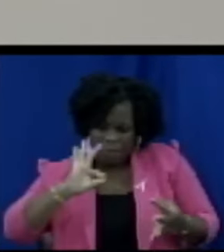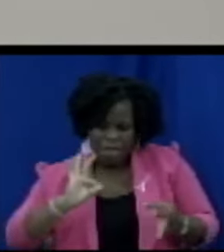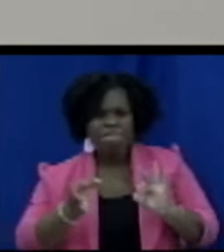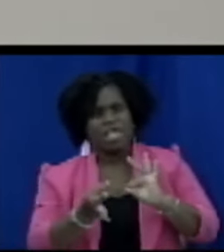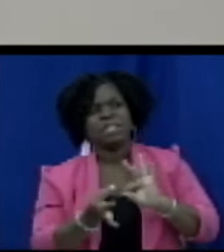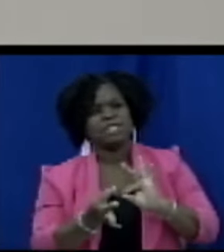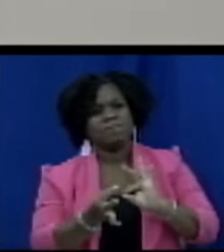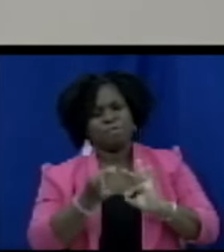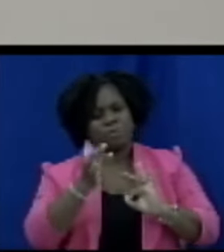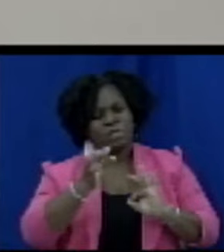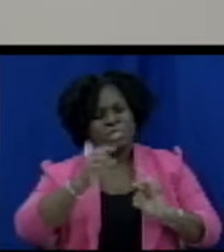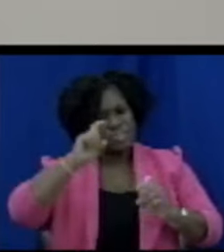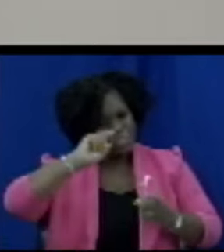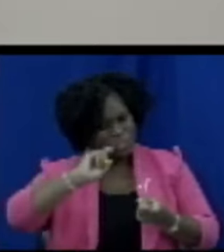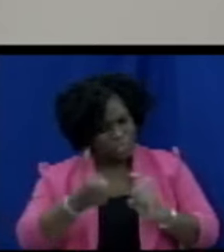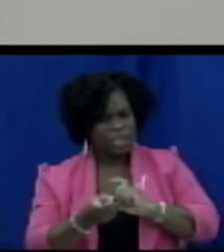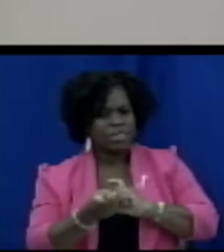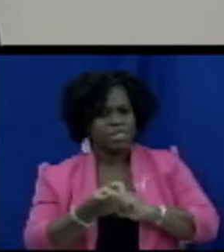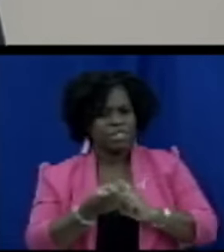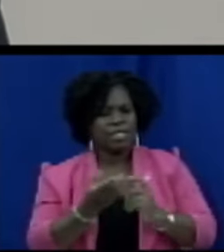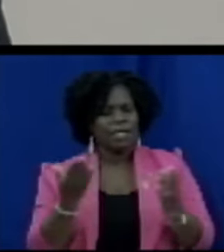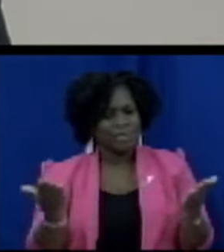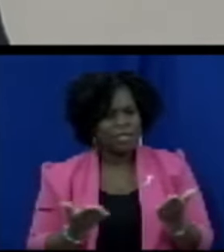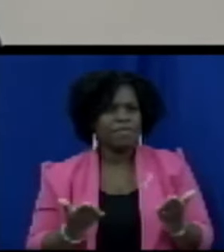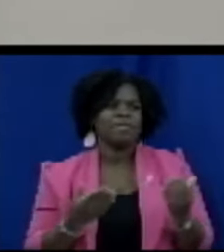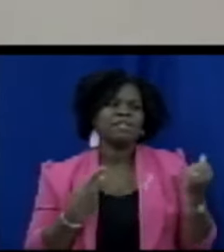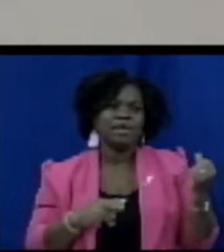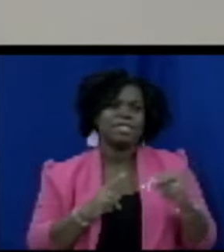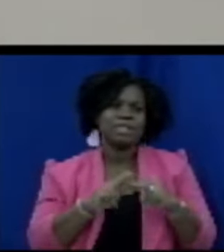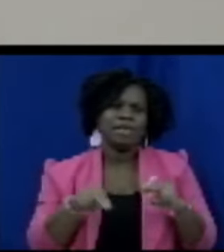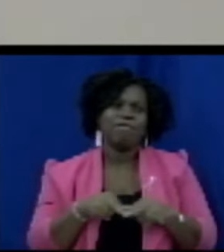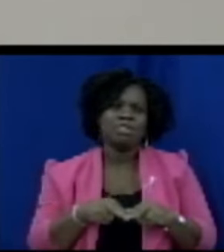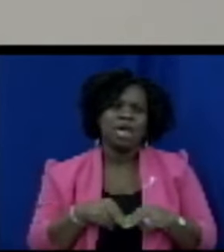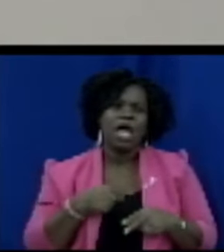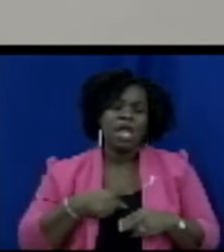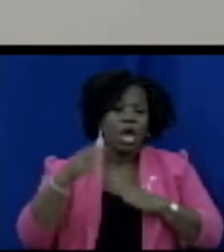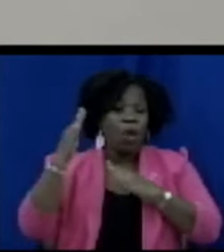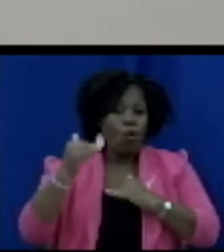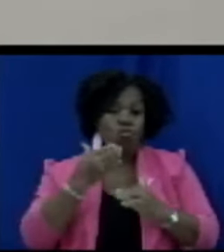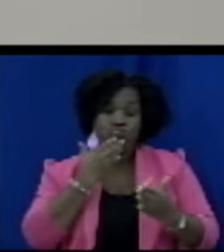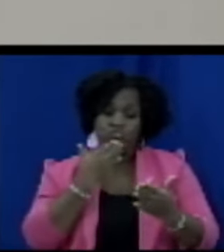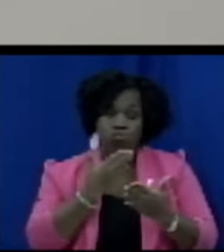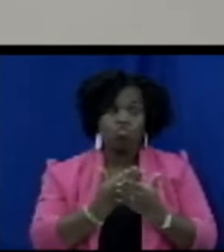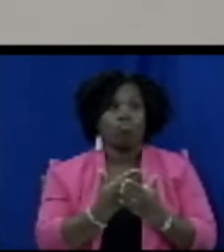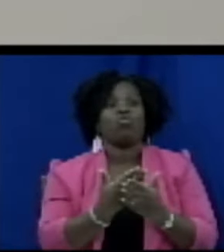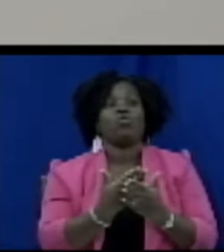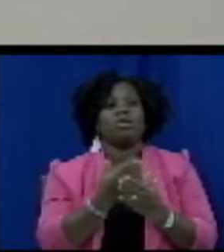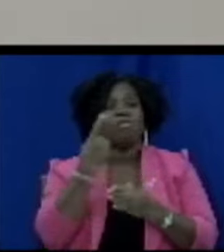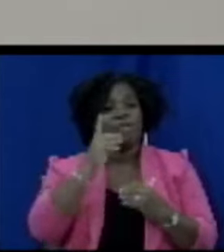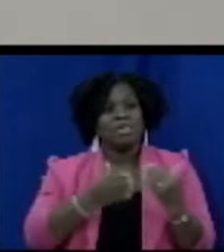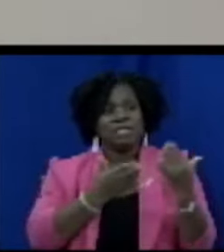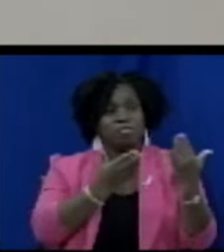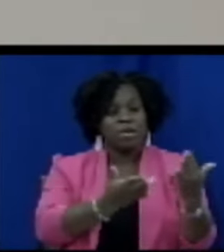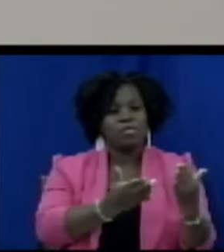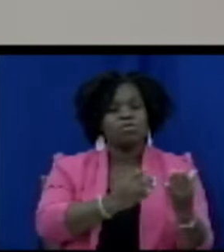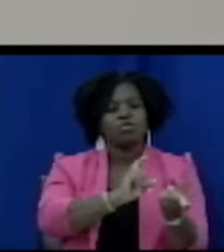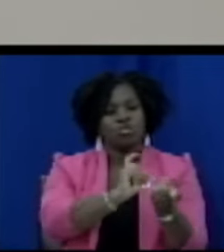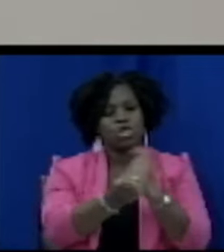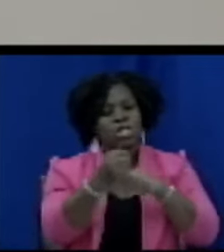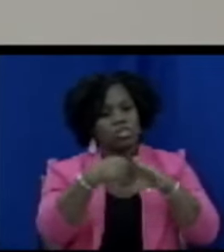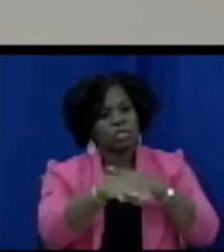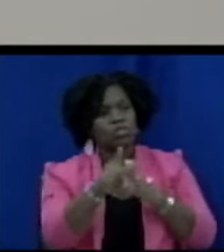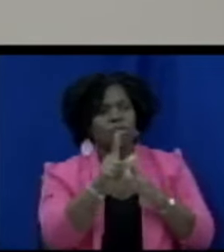Federation of St. Kitts and Nevis and I wish this bill safe passage and indeed any adjustments that are